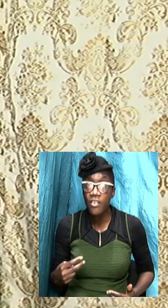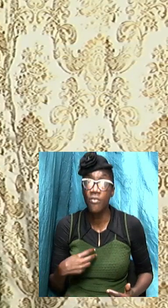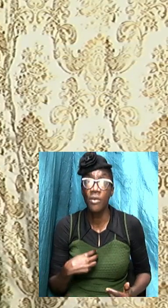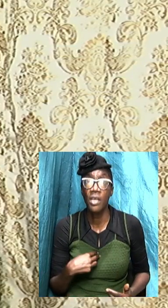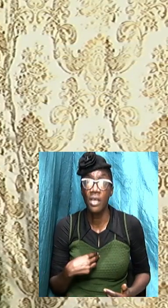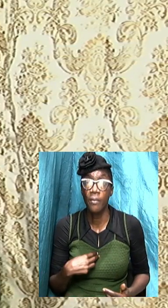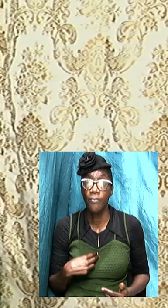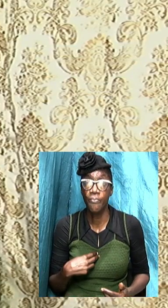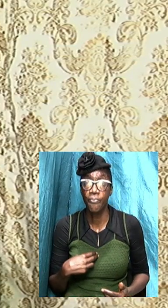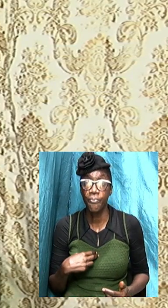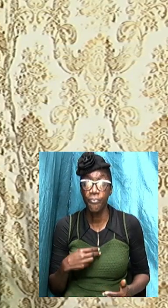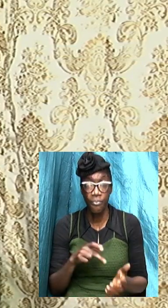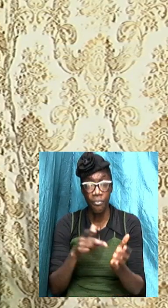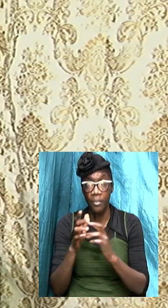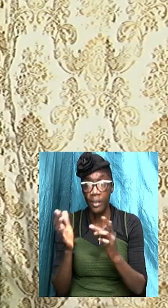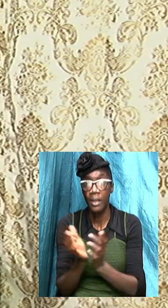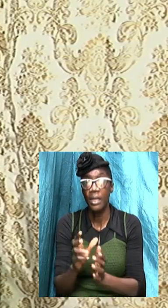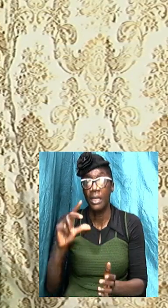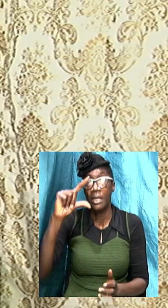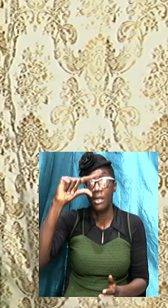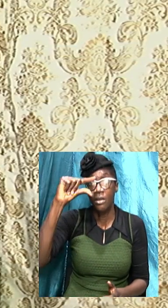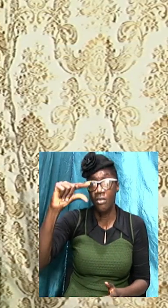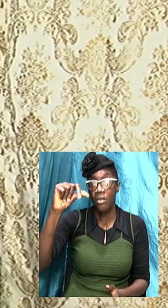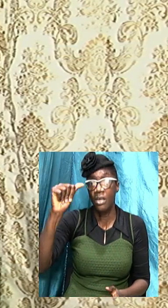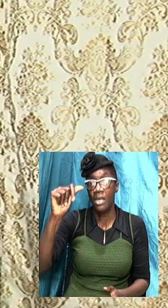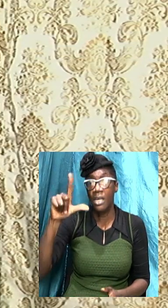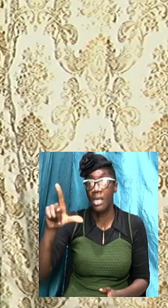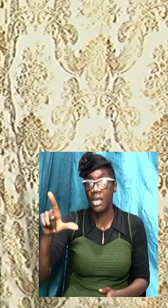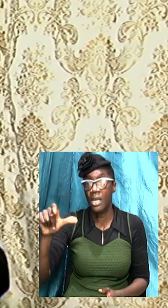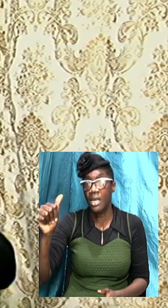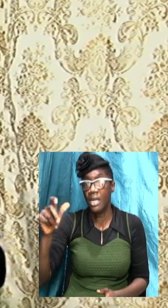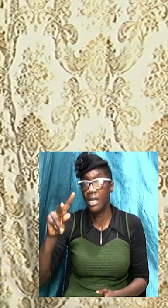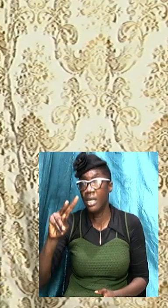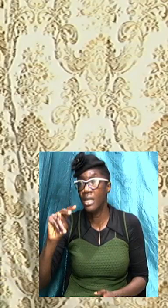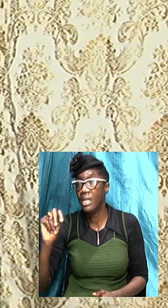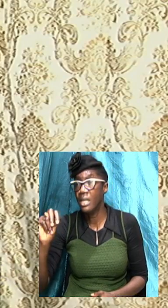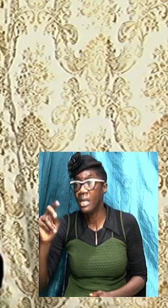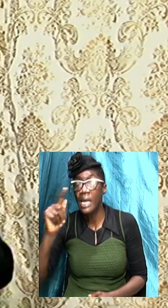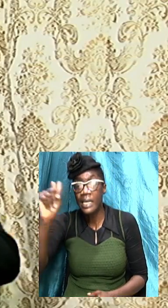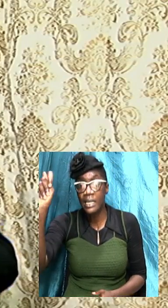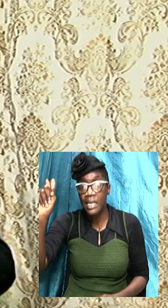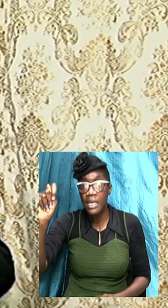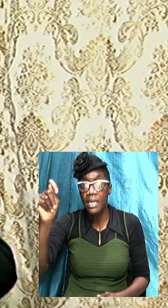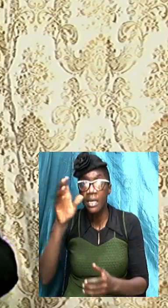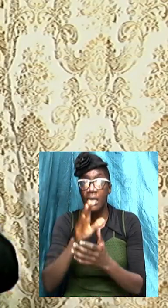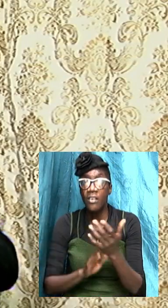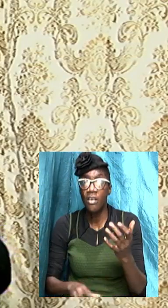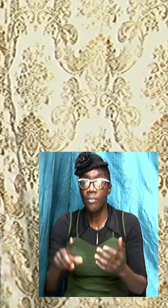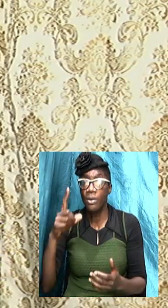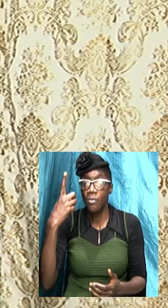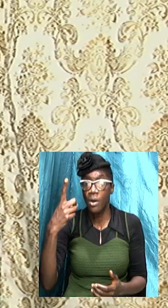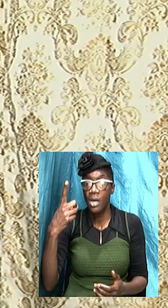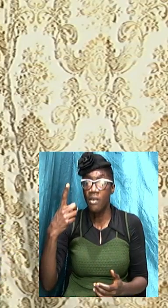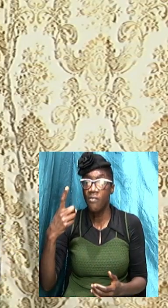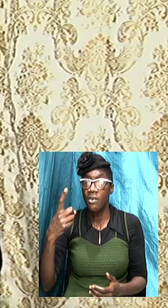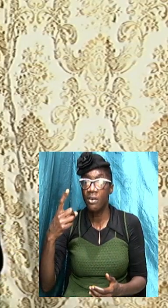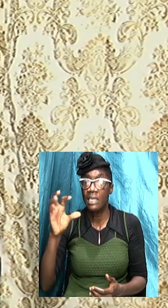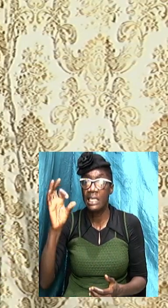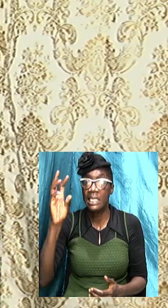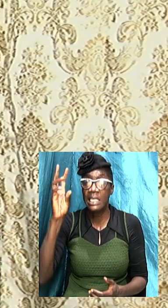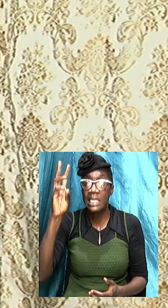Galatians chapter 1 6 to 9 at the same time the Bible encourages us and it says look here